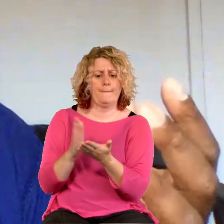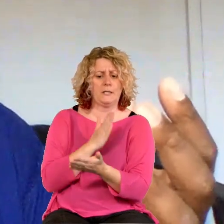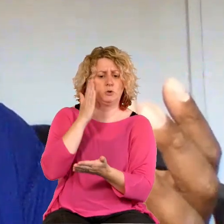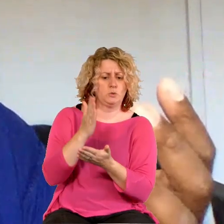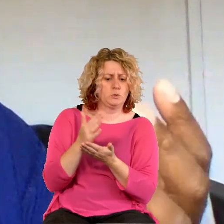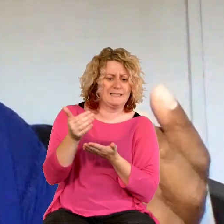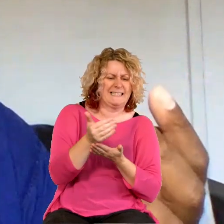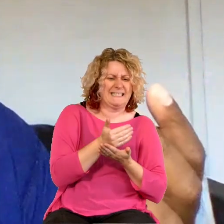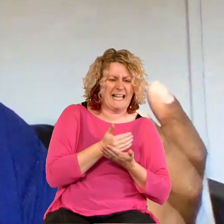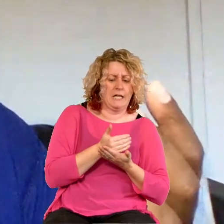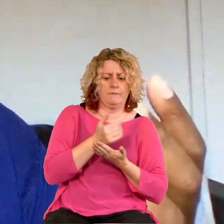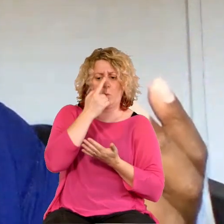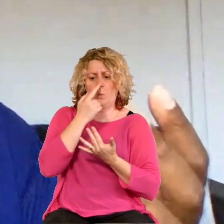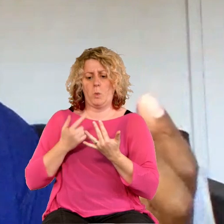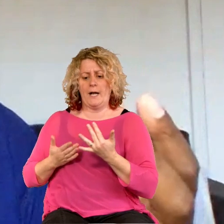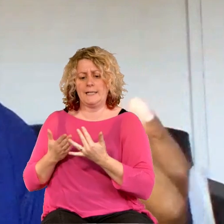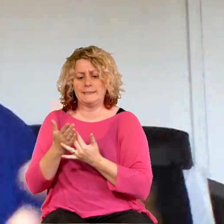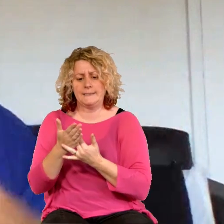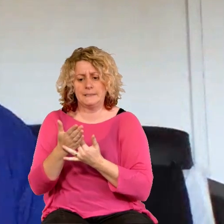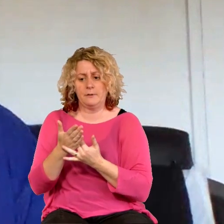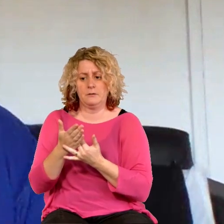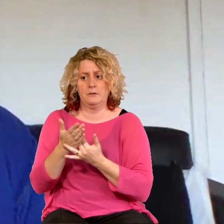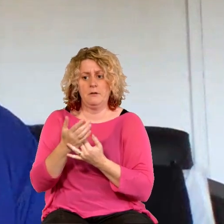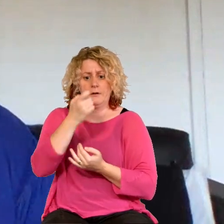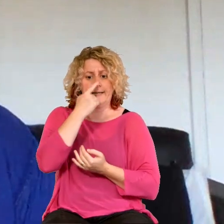be accessible to a streamed audience.